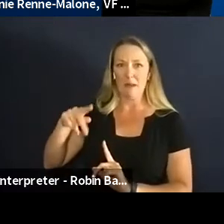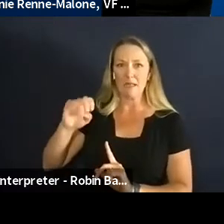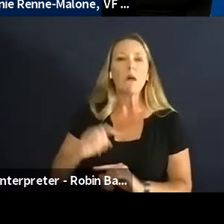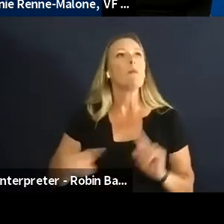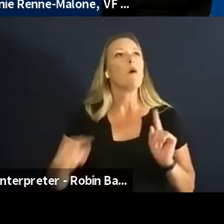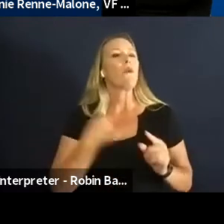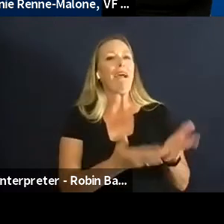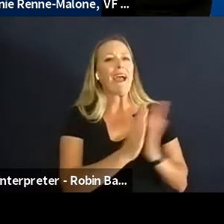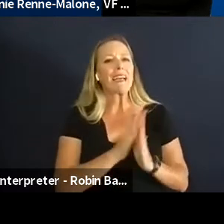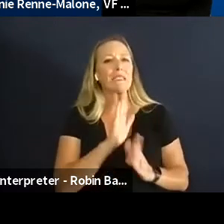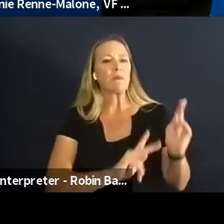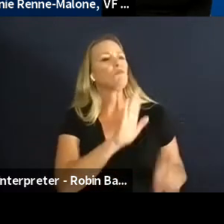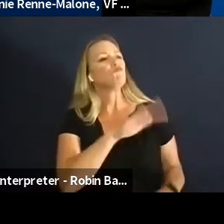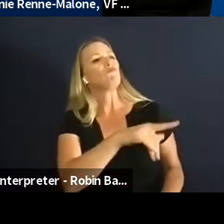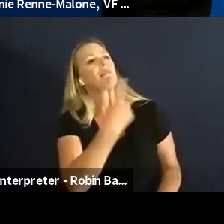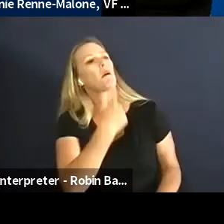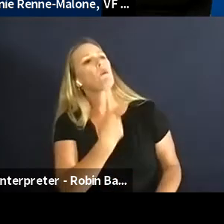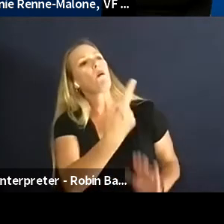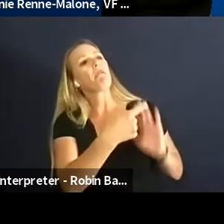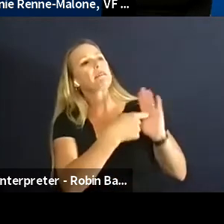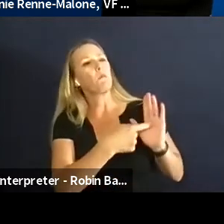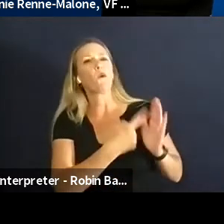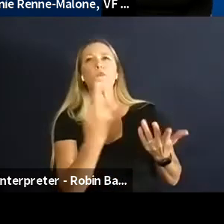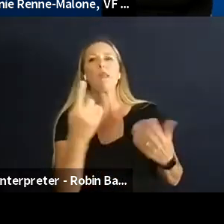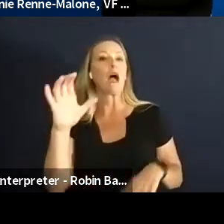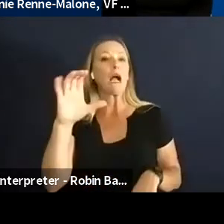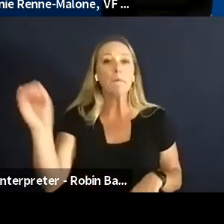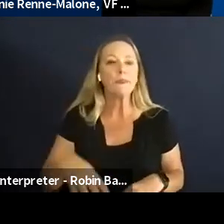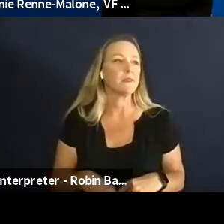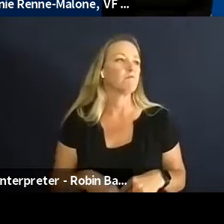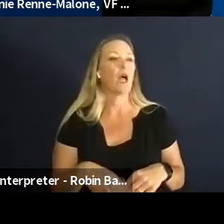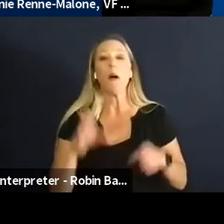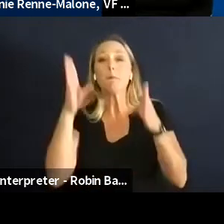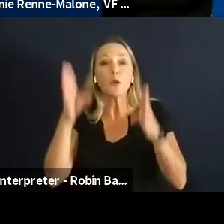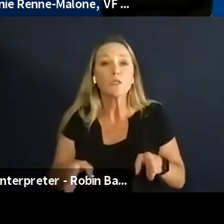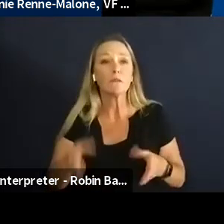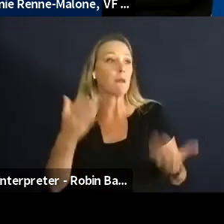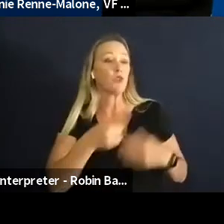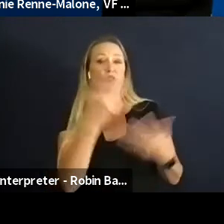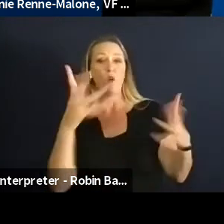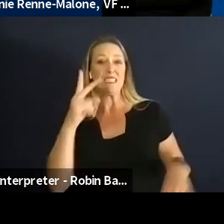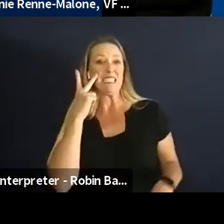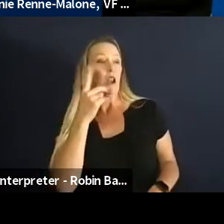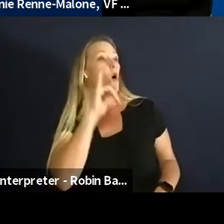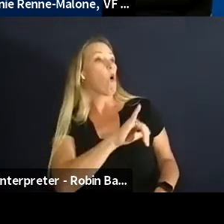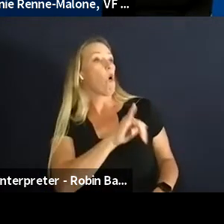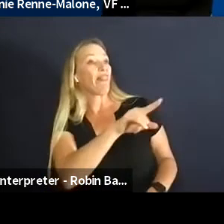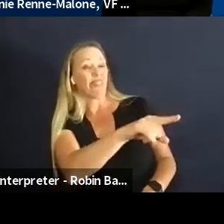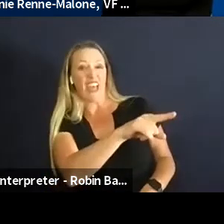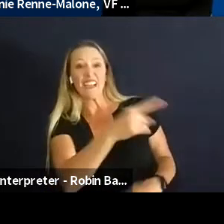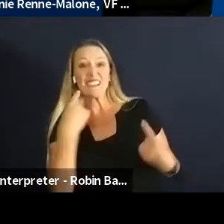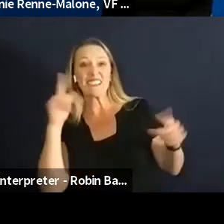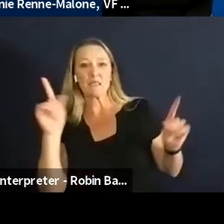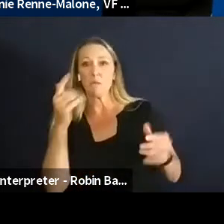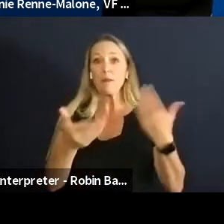what give us an example of a company or a person that you have seen and it could be yourself too be successful in